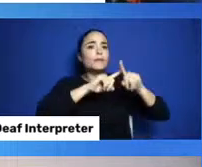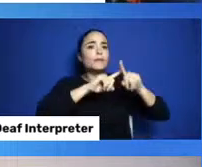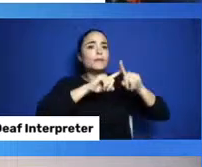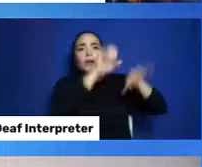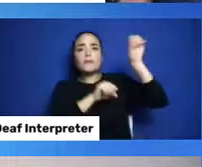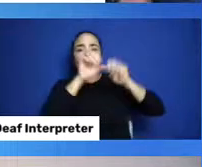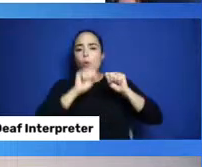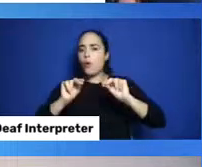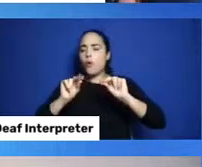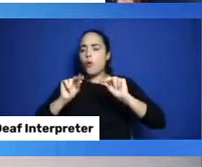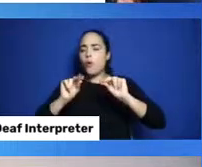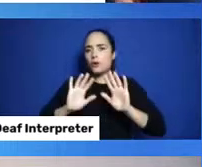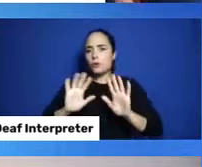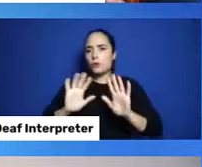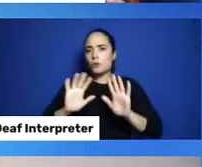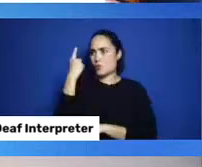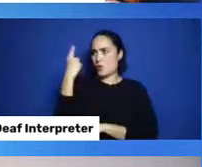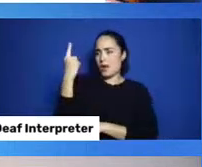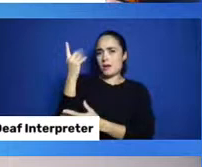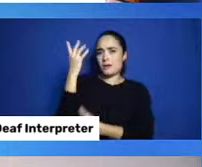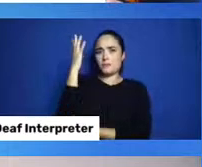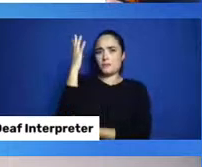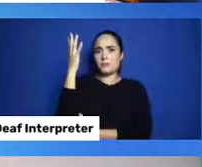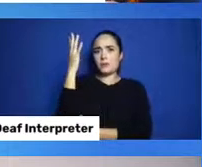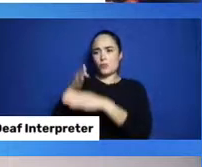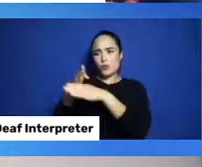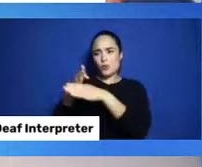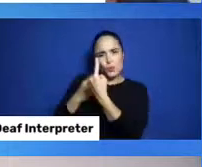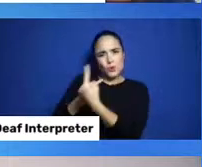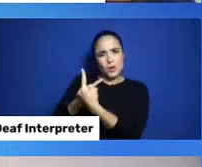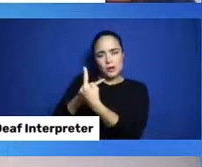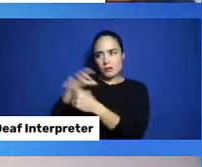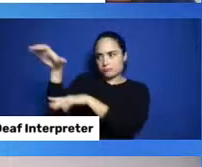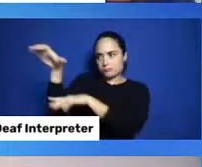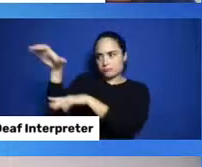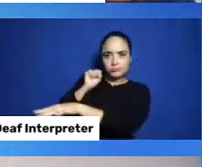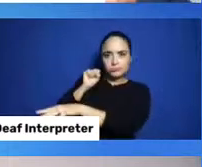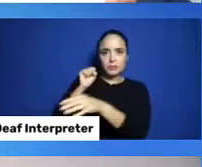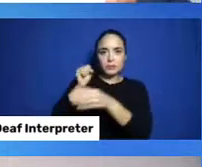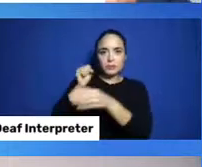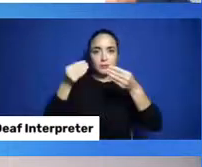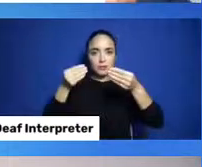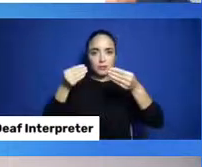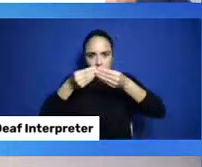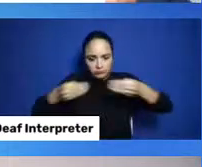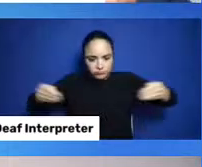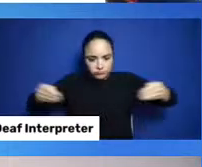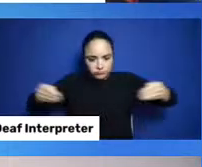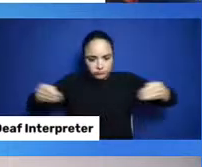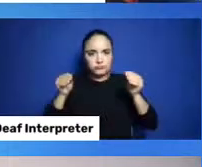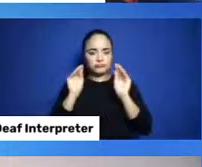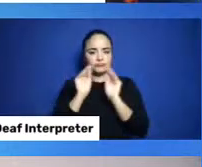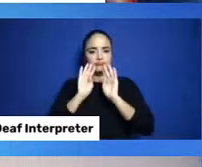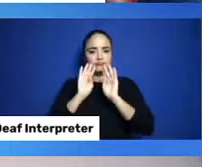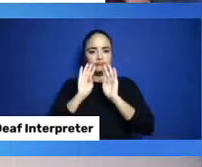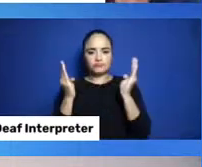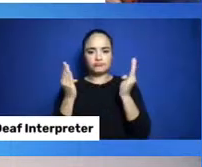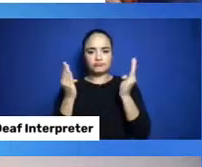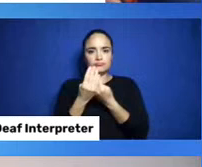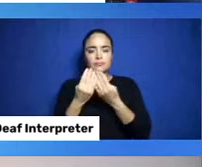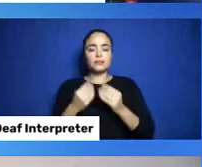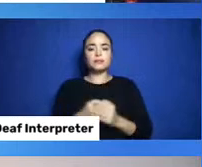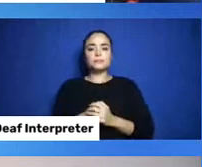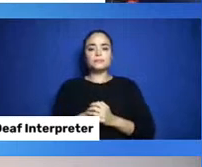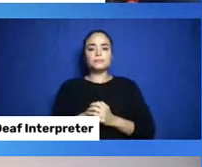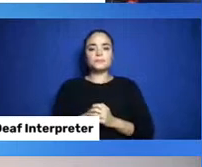spread out like a net. So, they took the net of this box and they folded it and